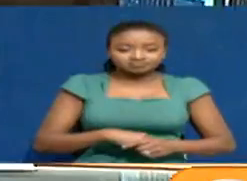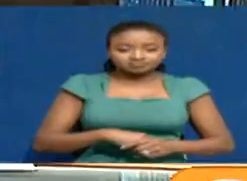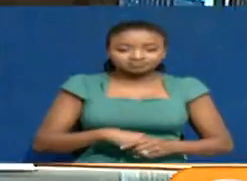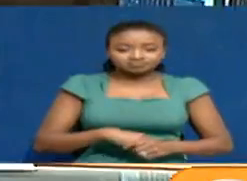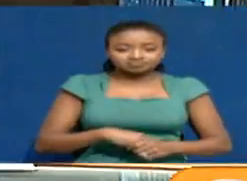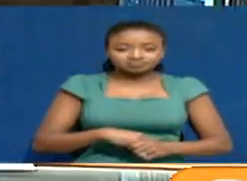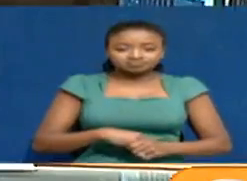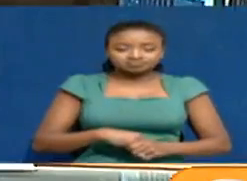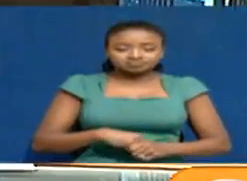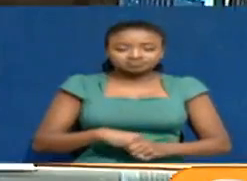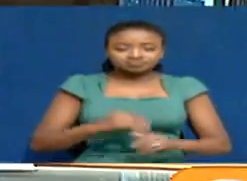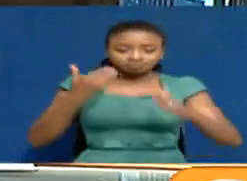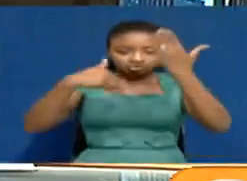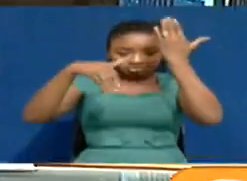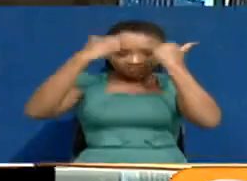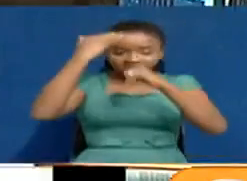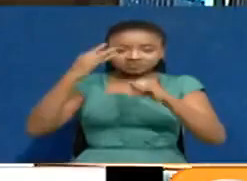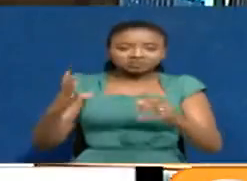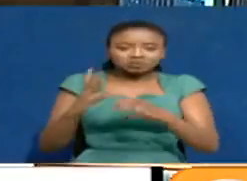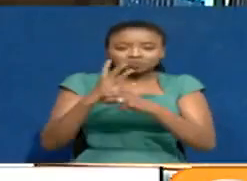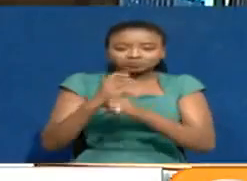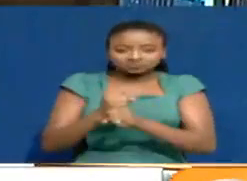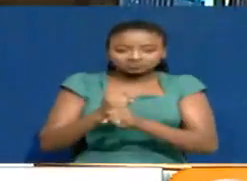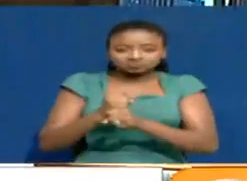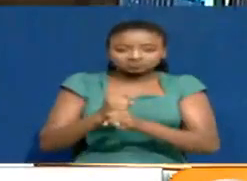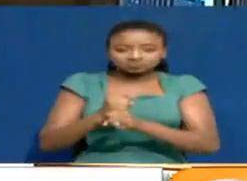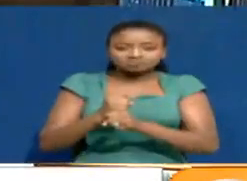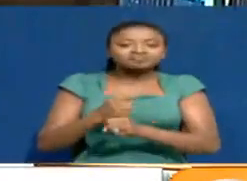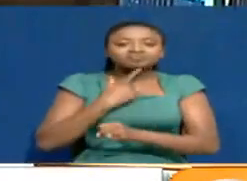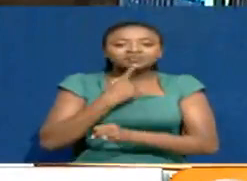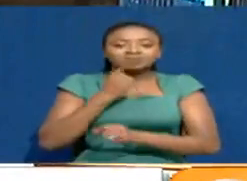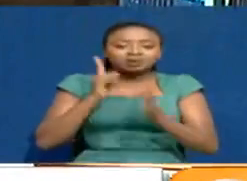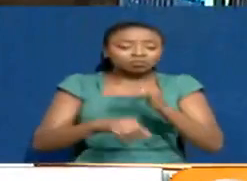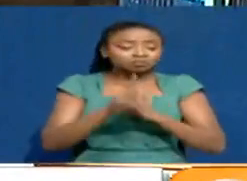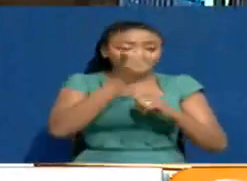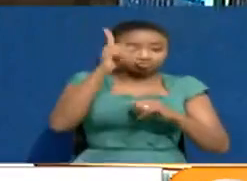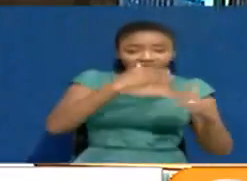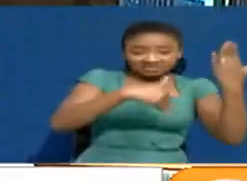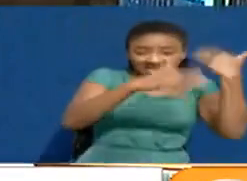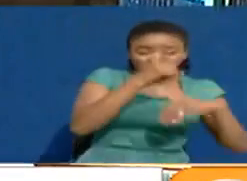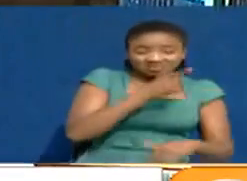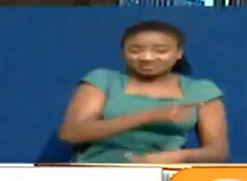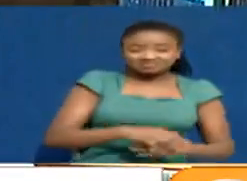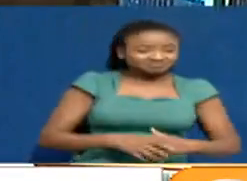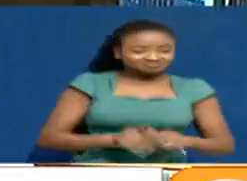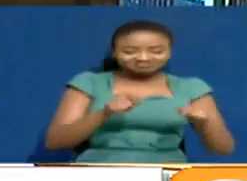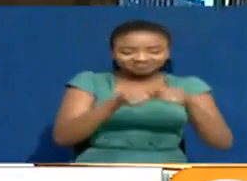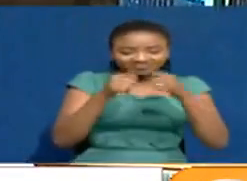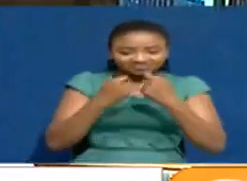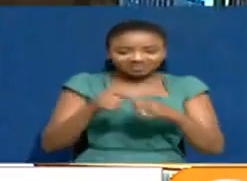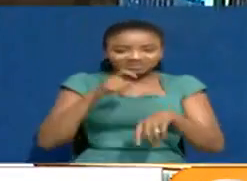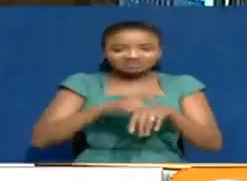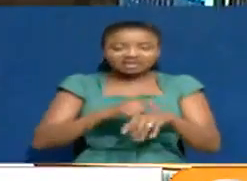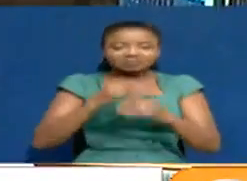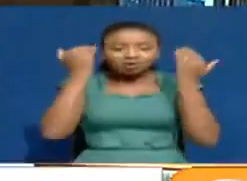The University's Academic Staff Union, WASU, is accusing the University of Nairobi's management of contempt of court and